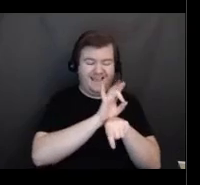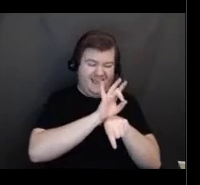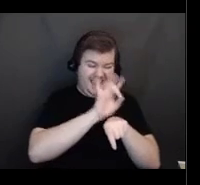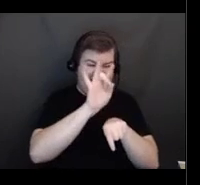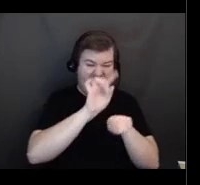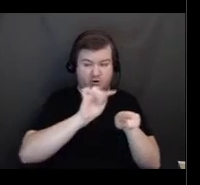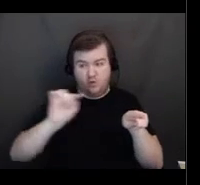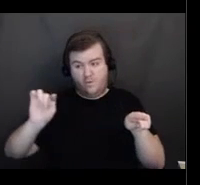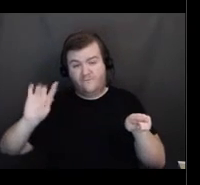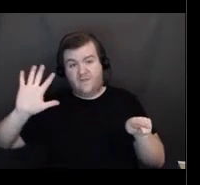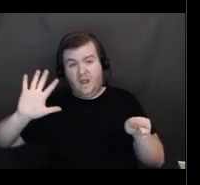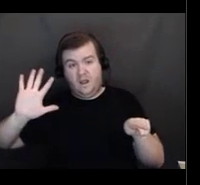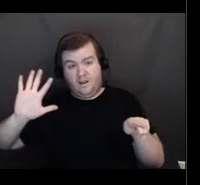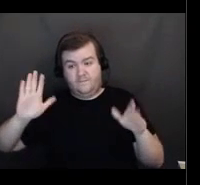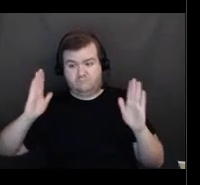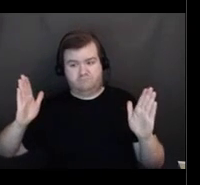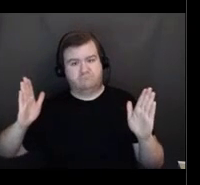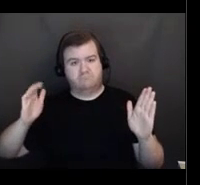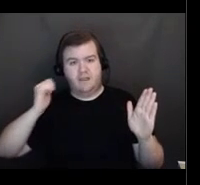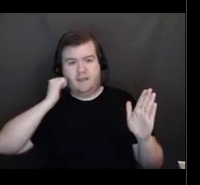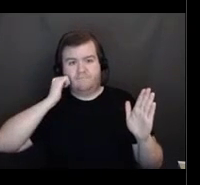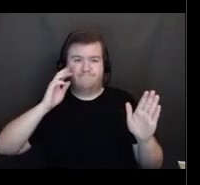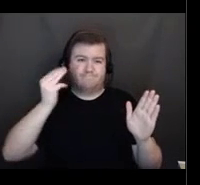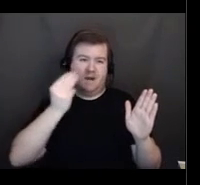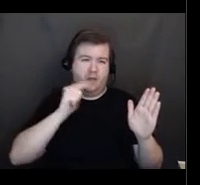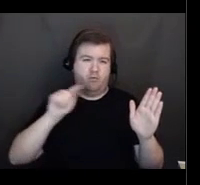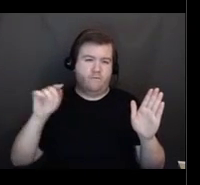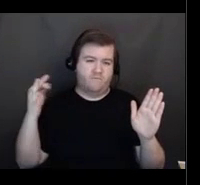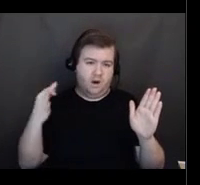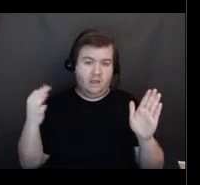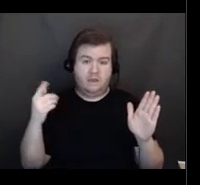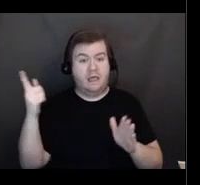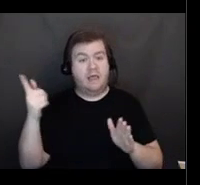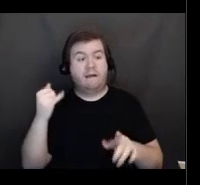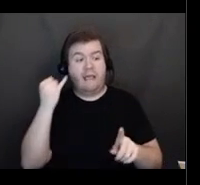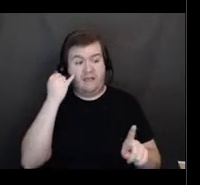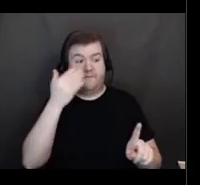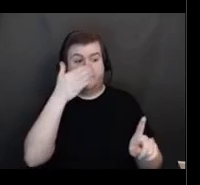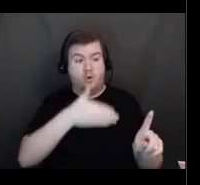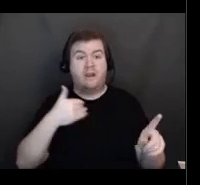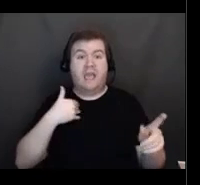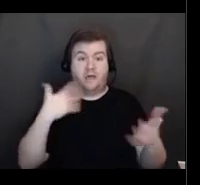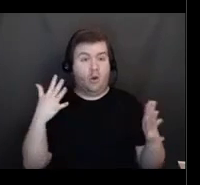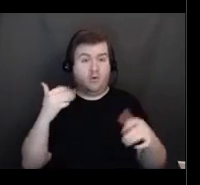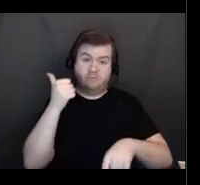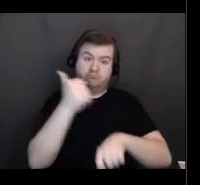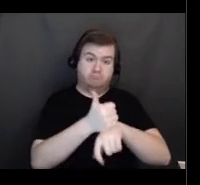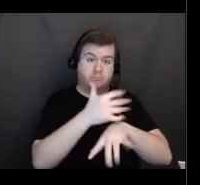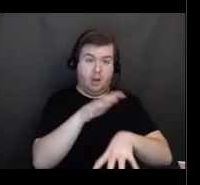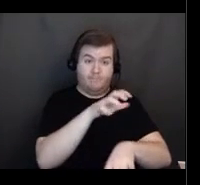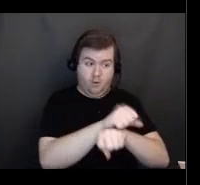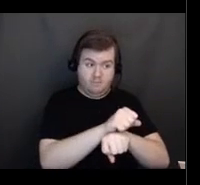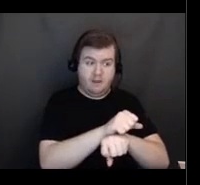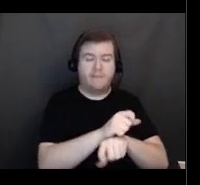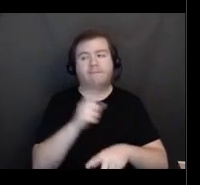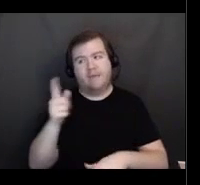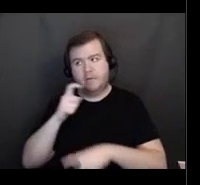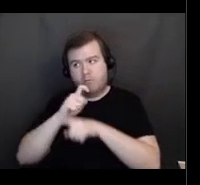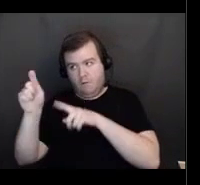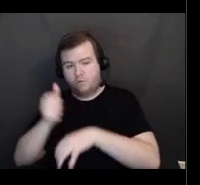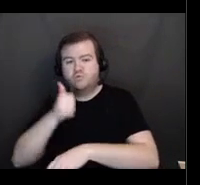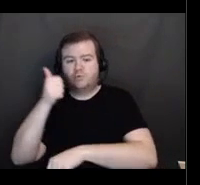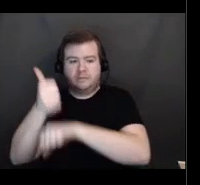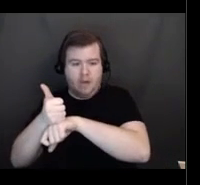And they can assist Connecticut residents who already have scheduled vaccination appointments by providing information and referral to